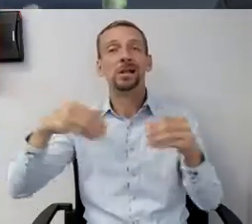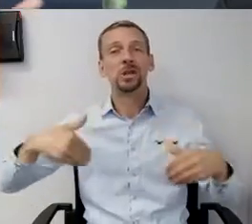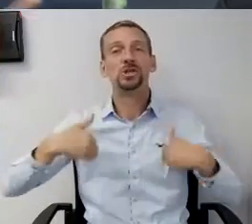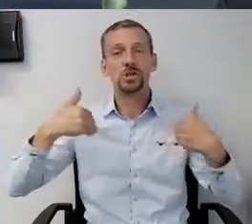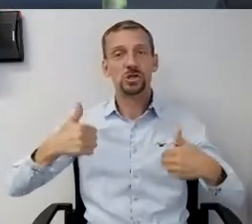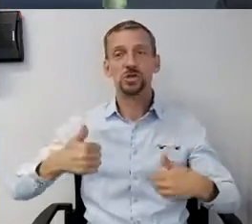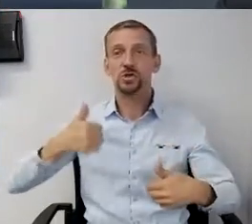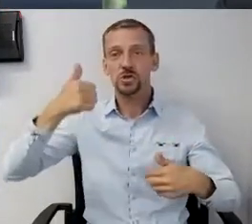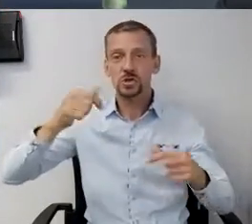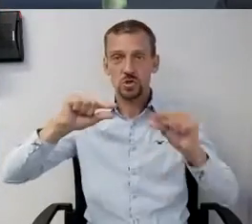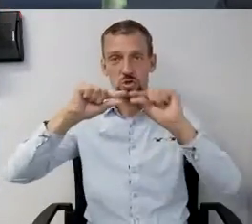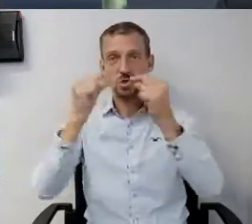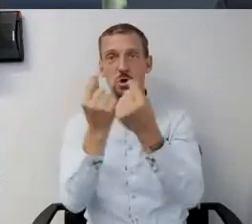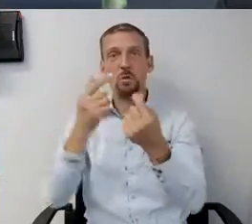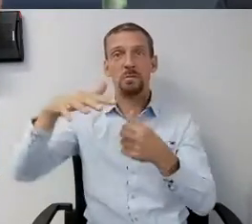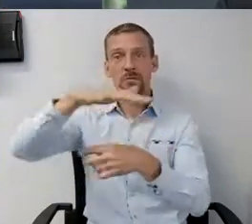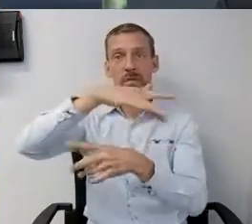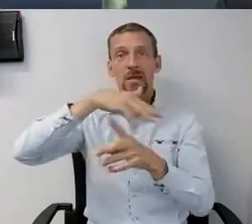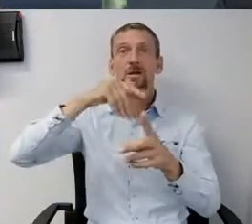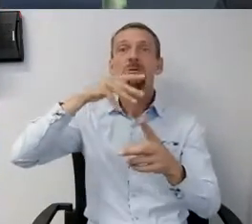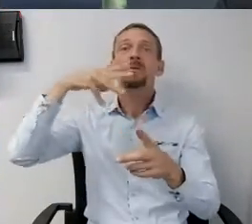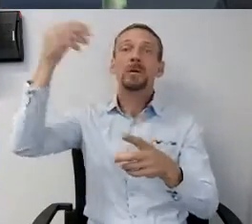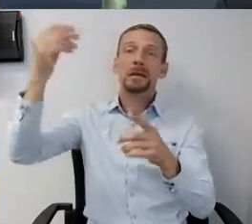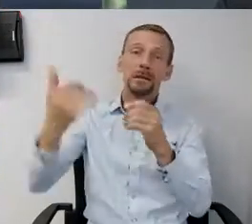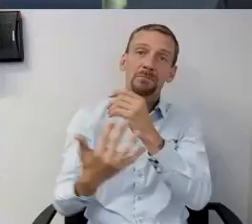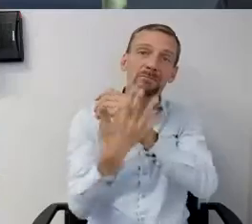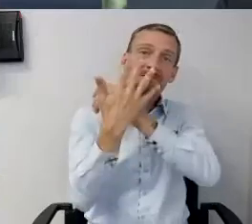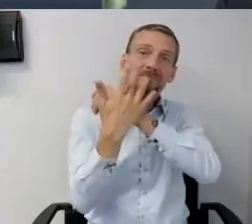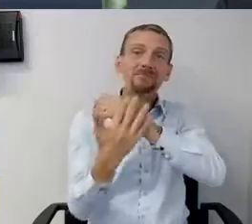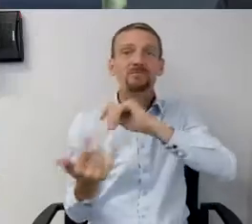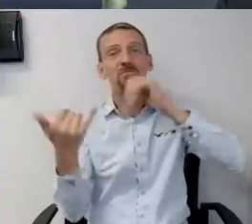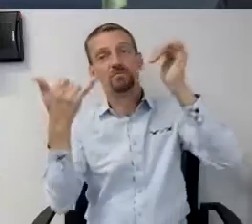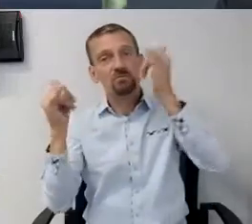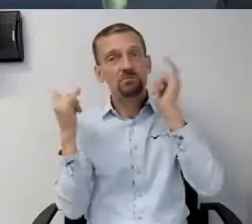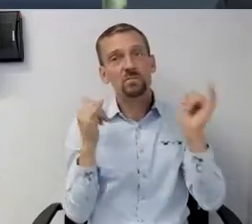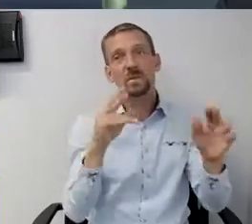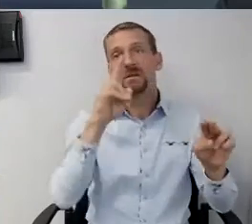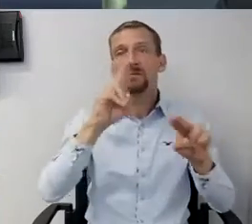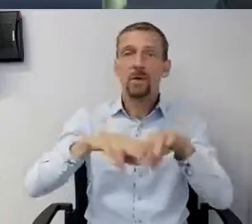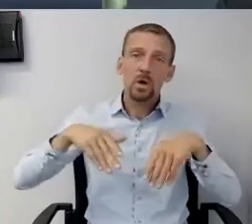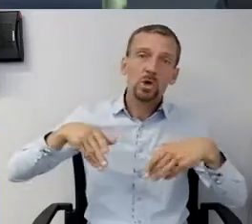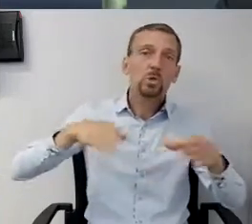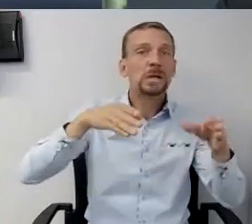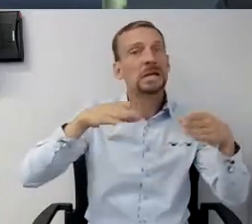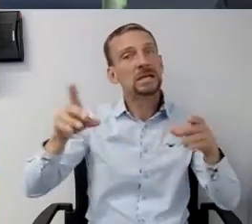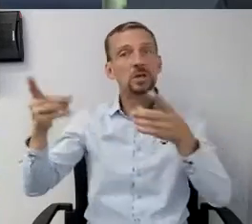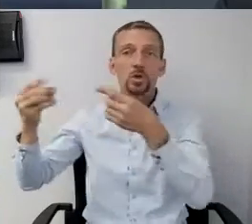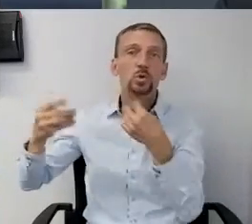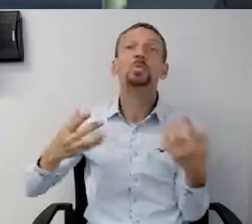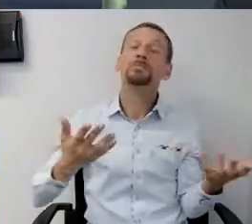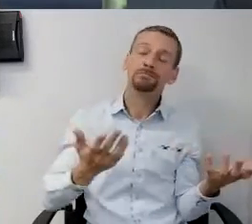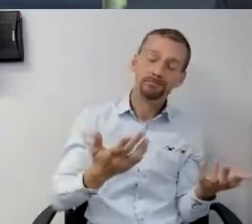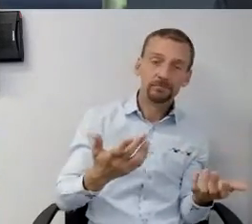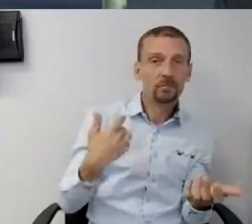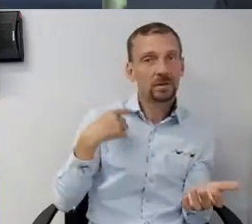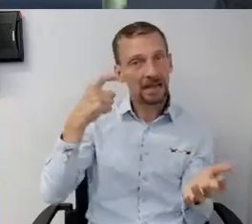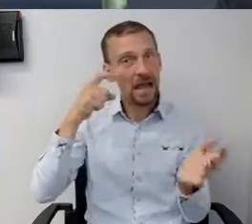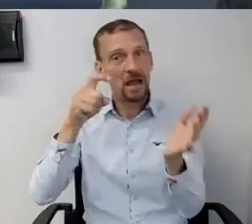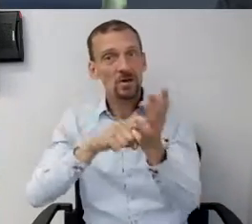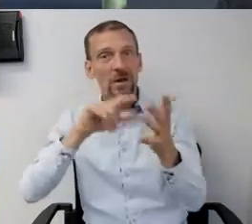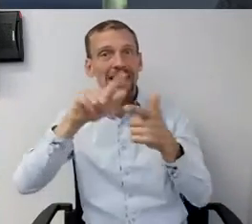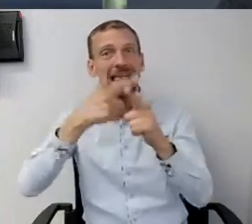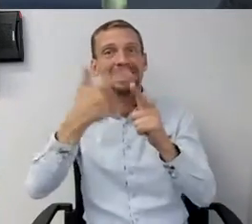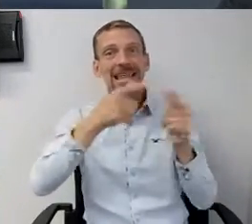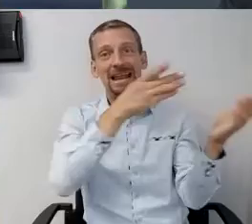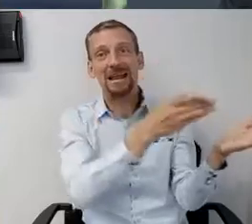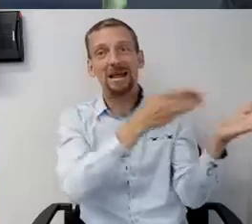folks who have been out at the beaches and in the streets and whatnot. So bringing that home to their